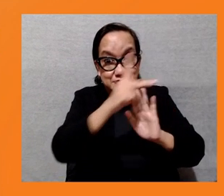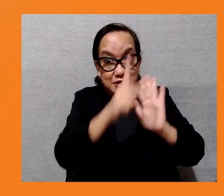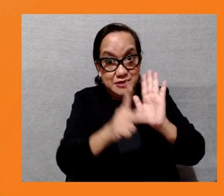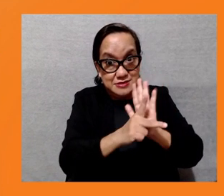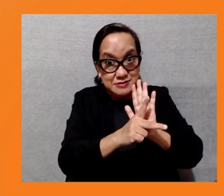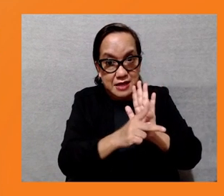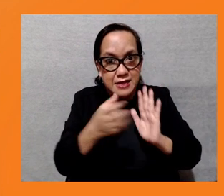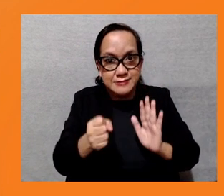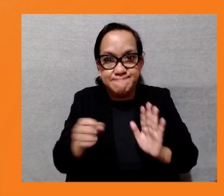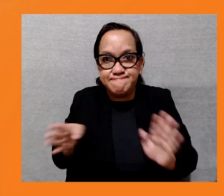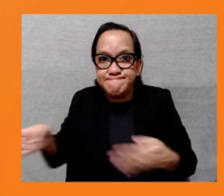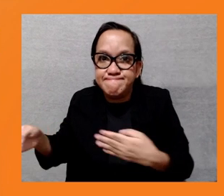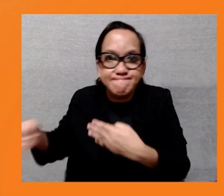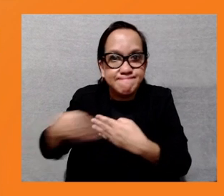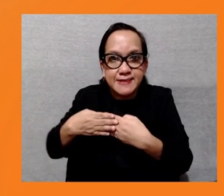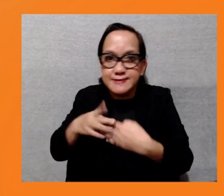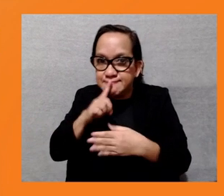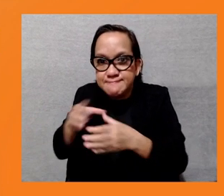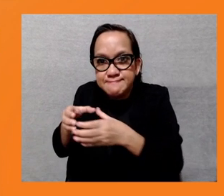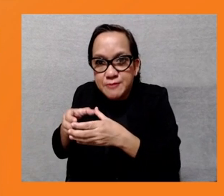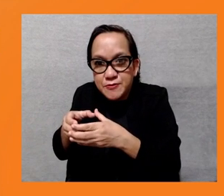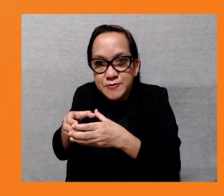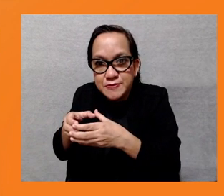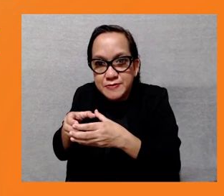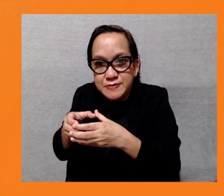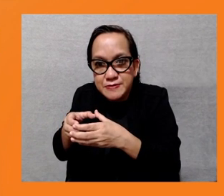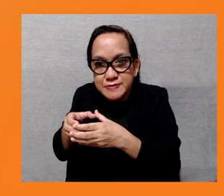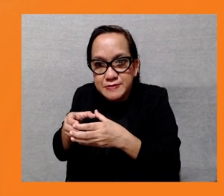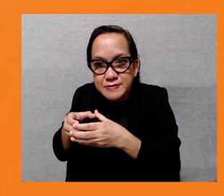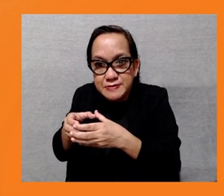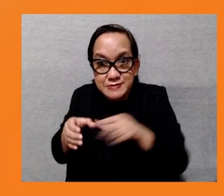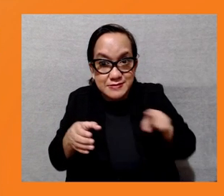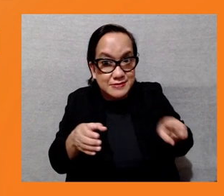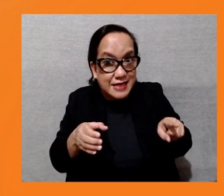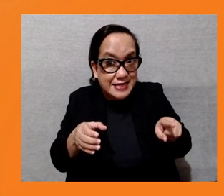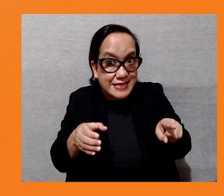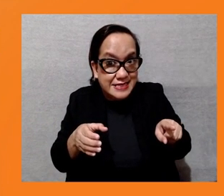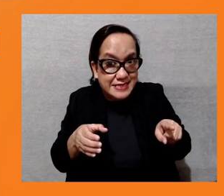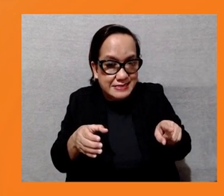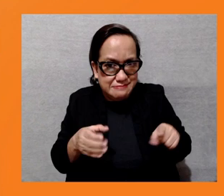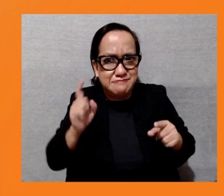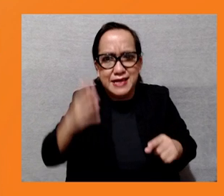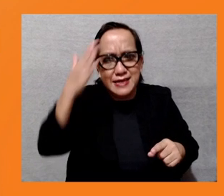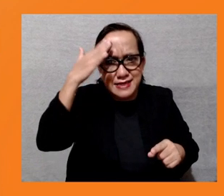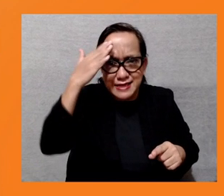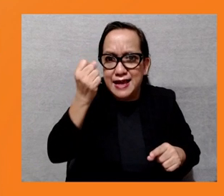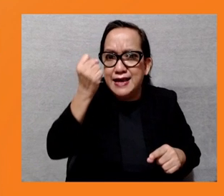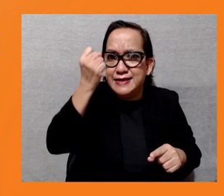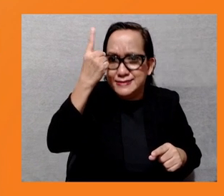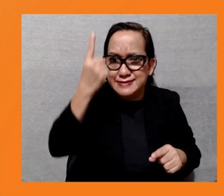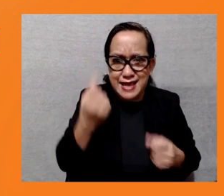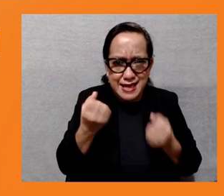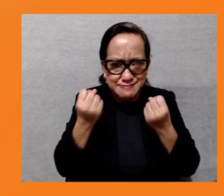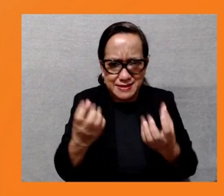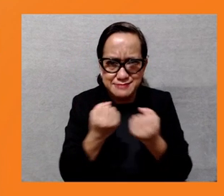We are fully aware that the bulk and type of projects being financed can also be one of the reasons why other departments,